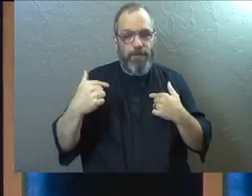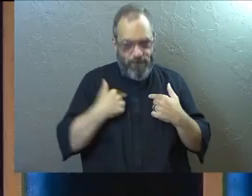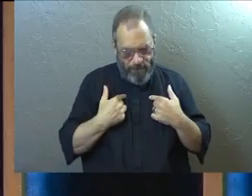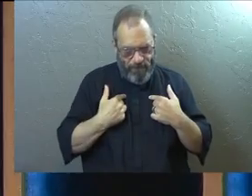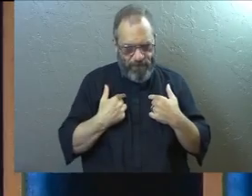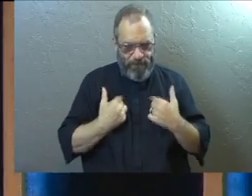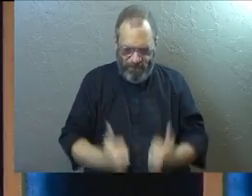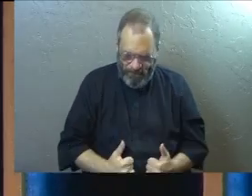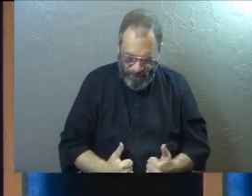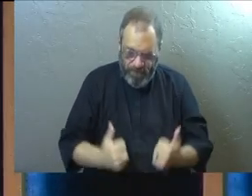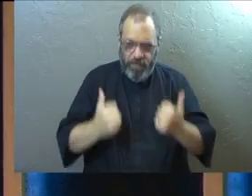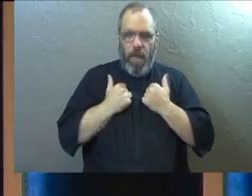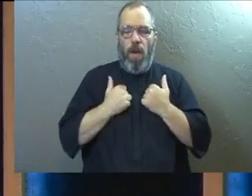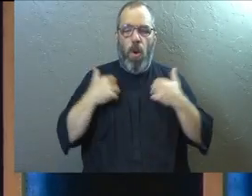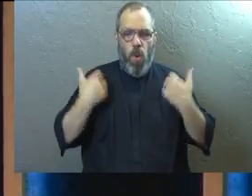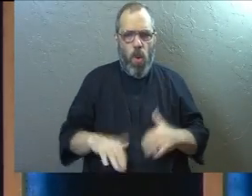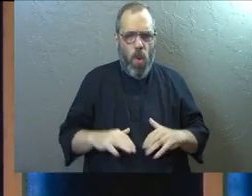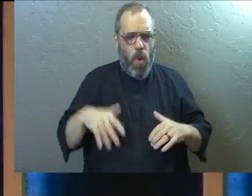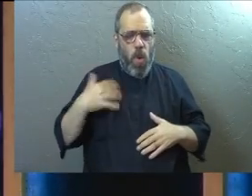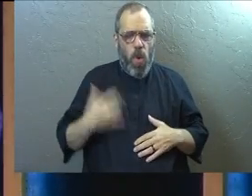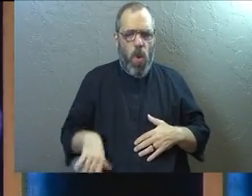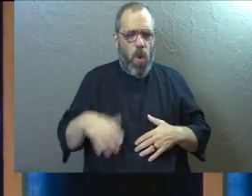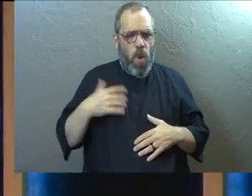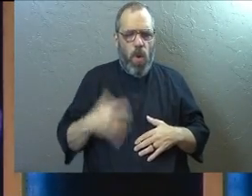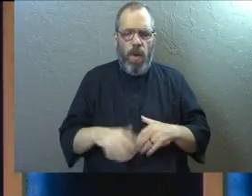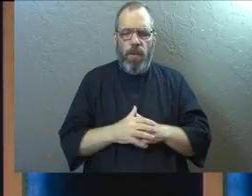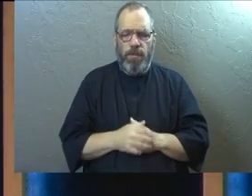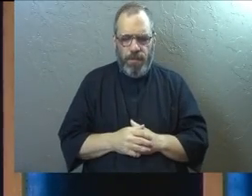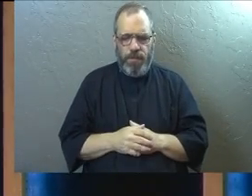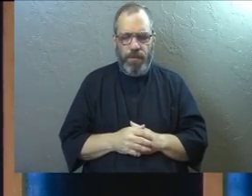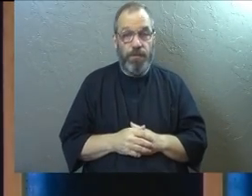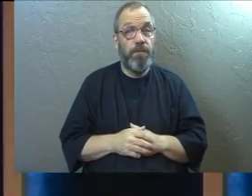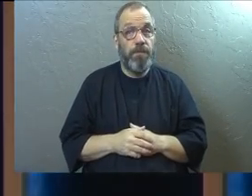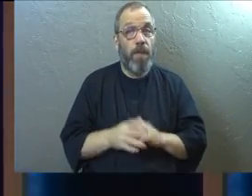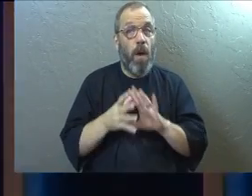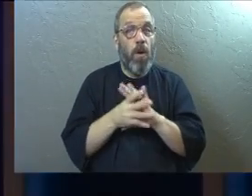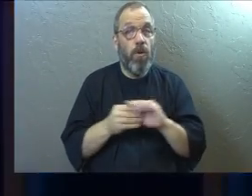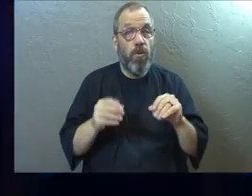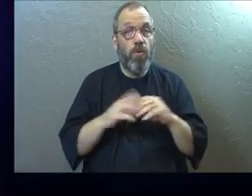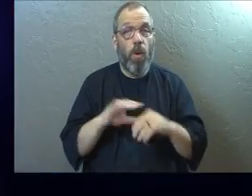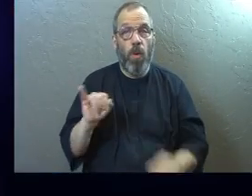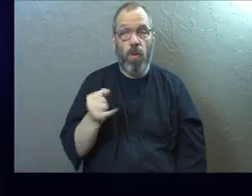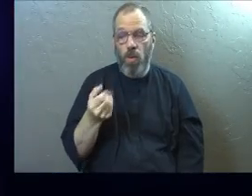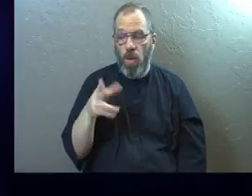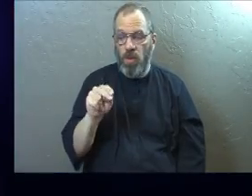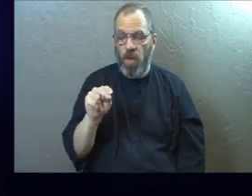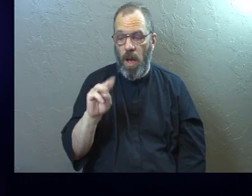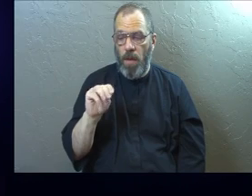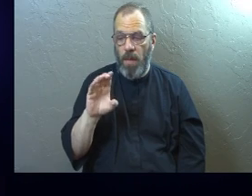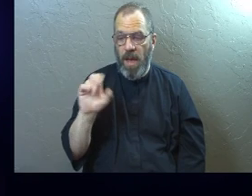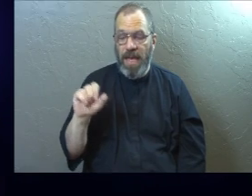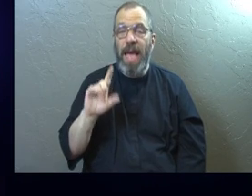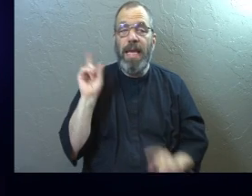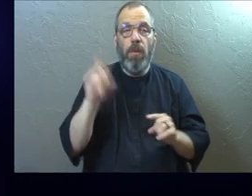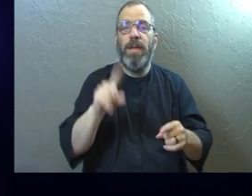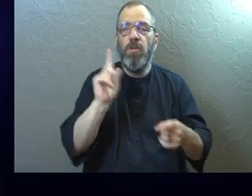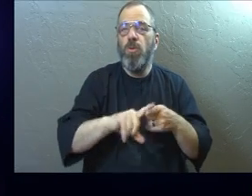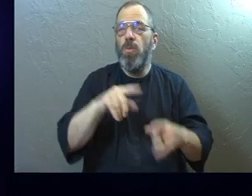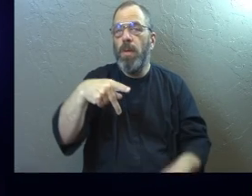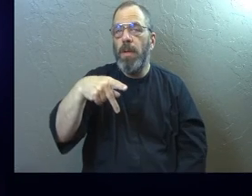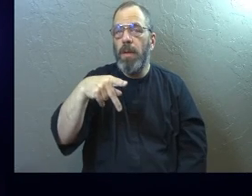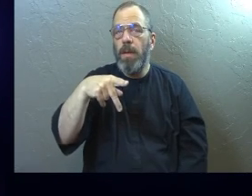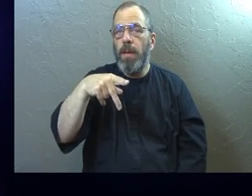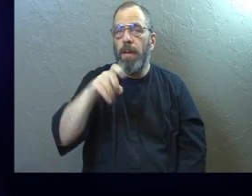had been quickened. I was really alive. Now, the story of John McKay is that he became a missionary to Peru for several